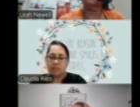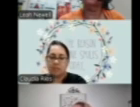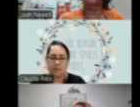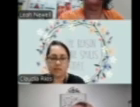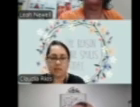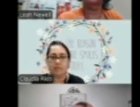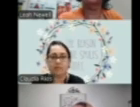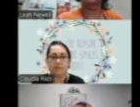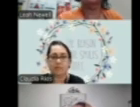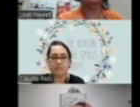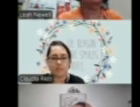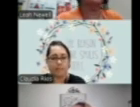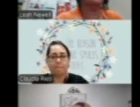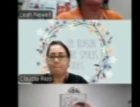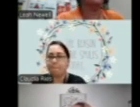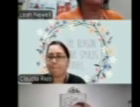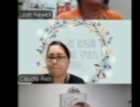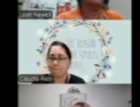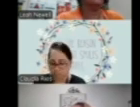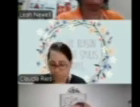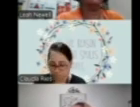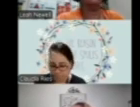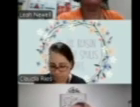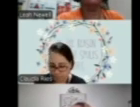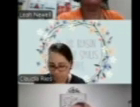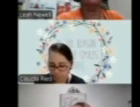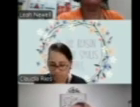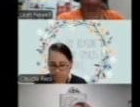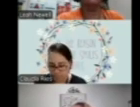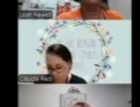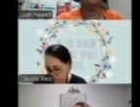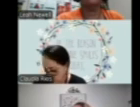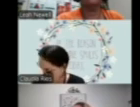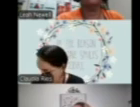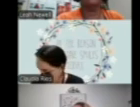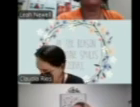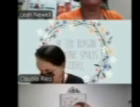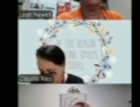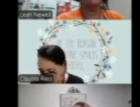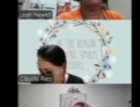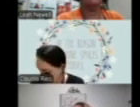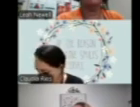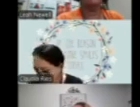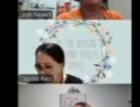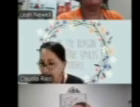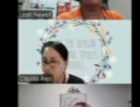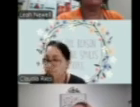We had a lot of updates. course, we'll do the roundtable again today at the end, so you can announce your